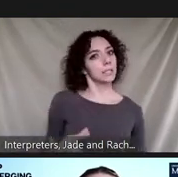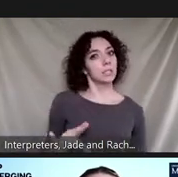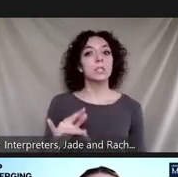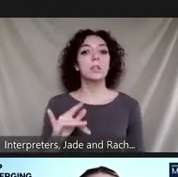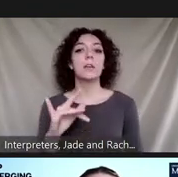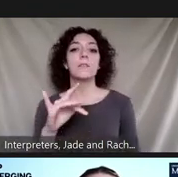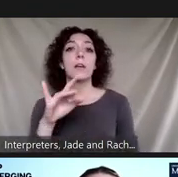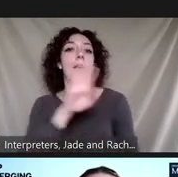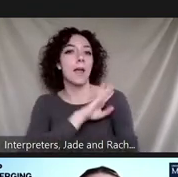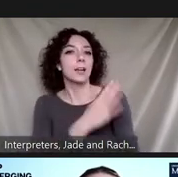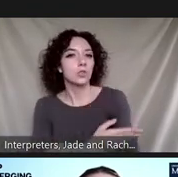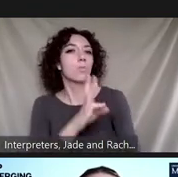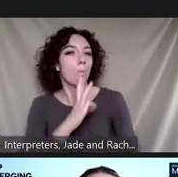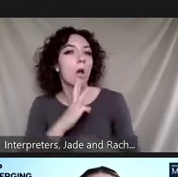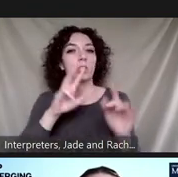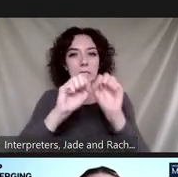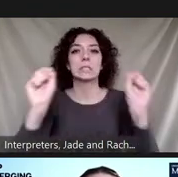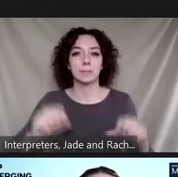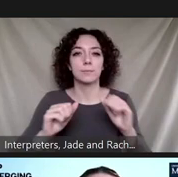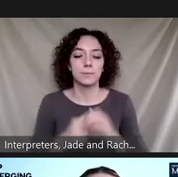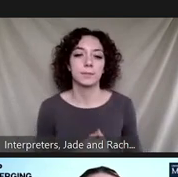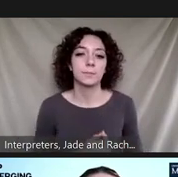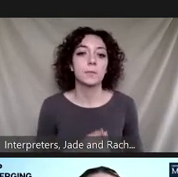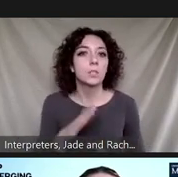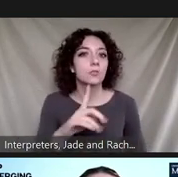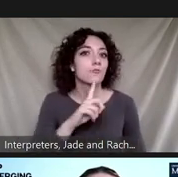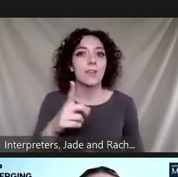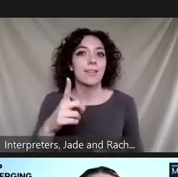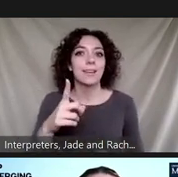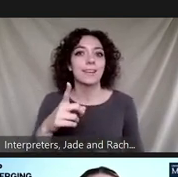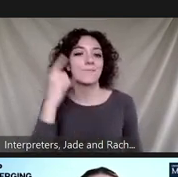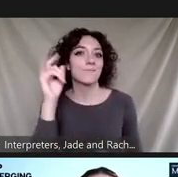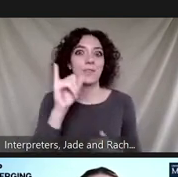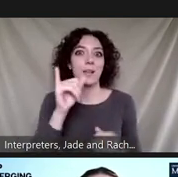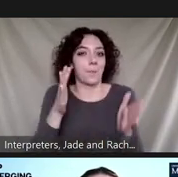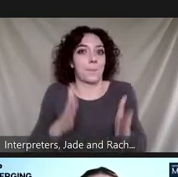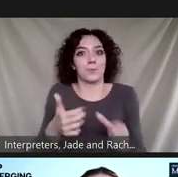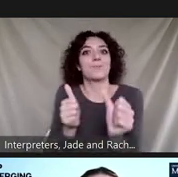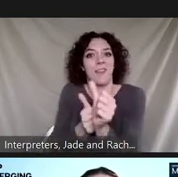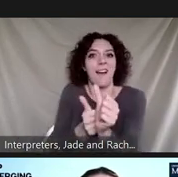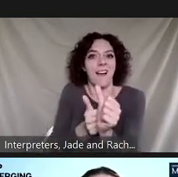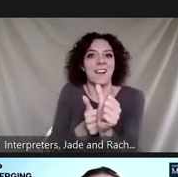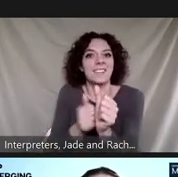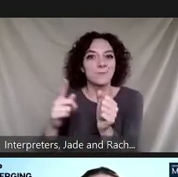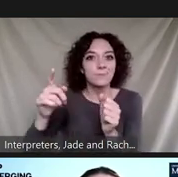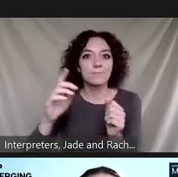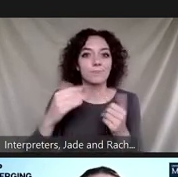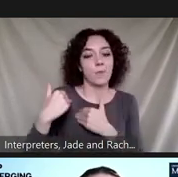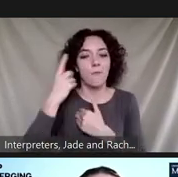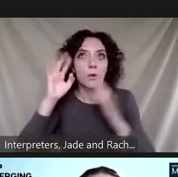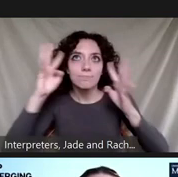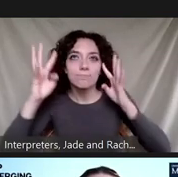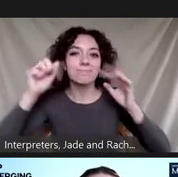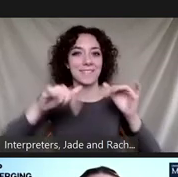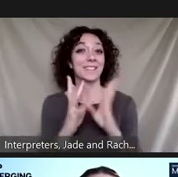systems and she is really the brain child behind this um conference so i will ask dr